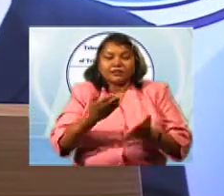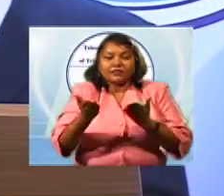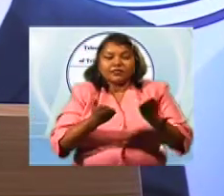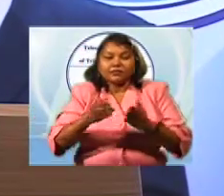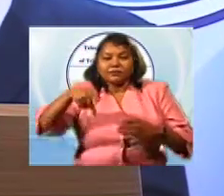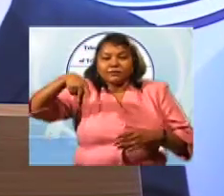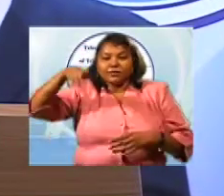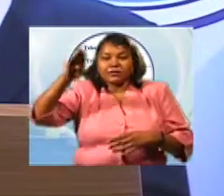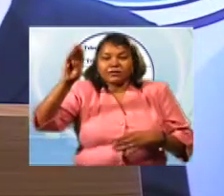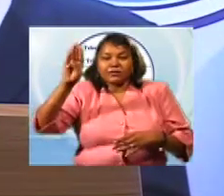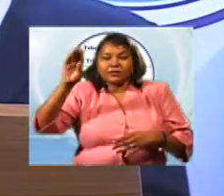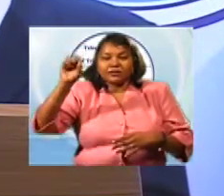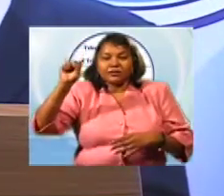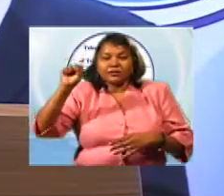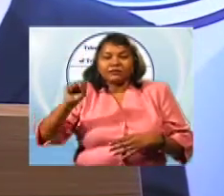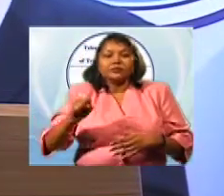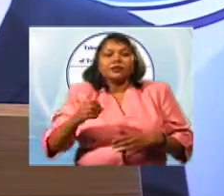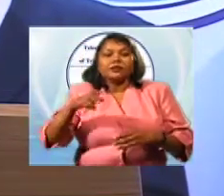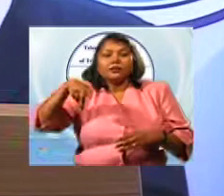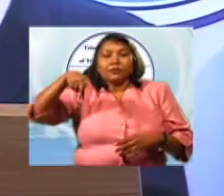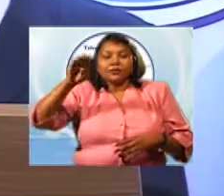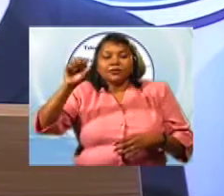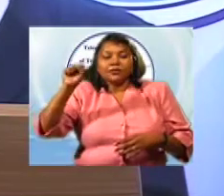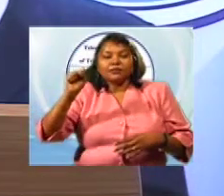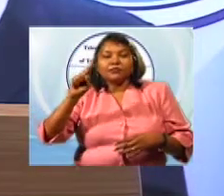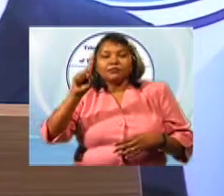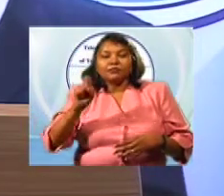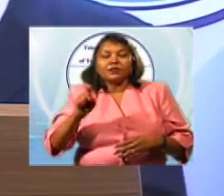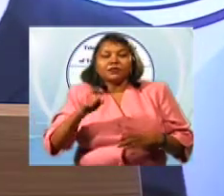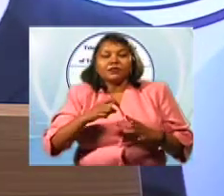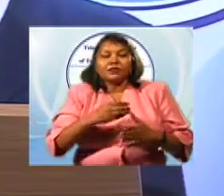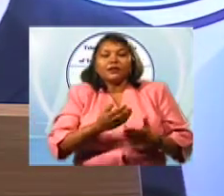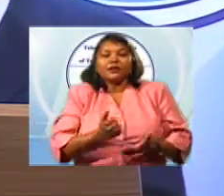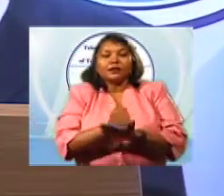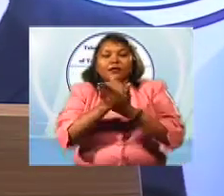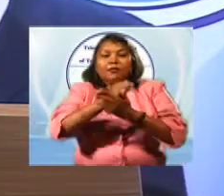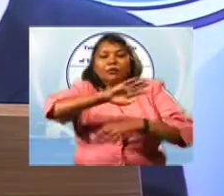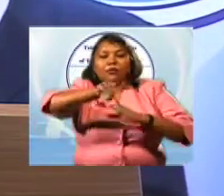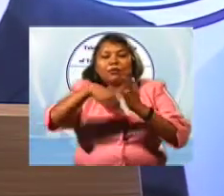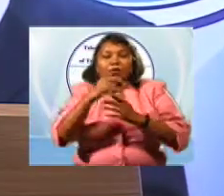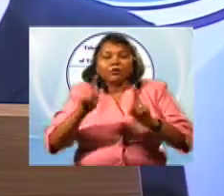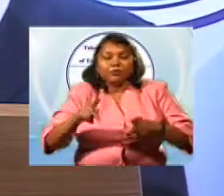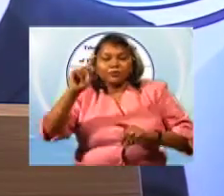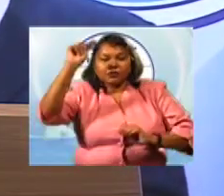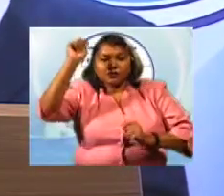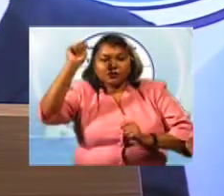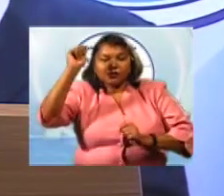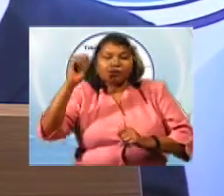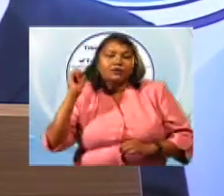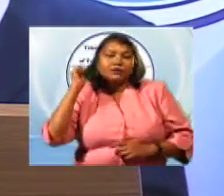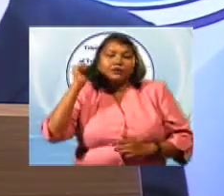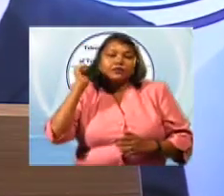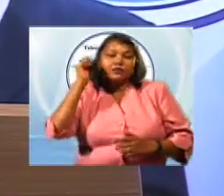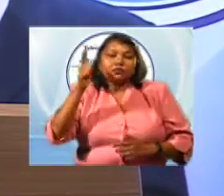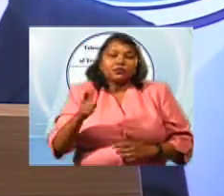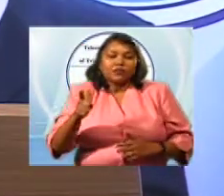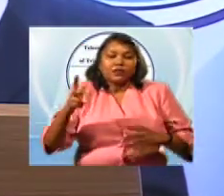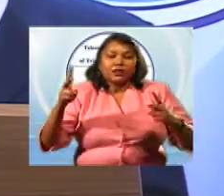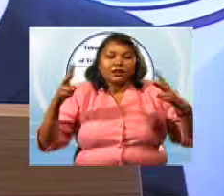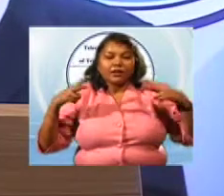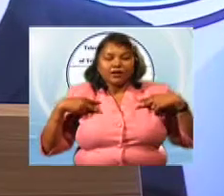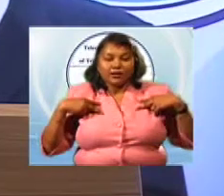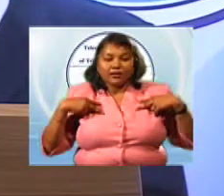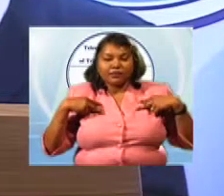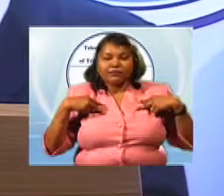must serve the interests of all the peoples of Trinidad and Tobago. It shall be characterized by